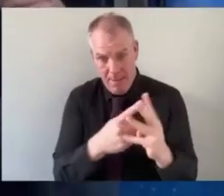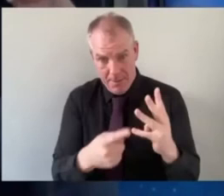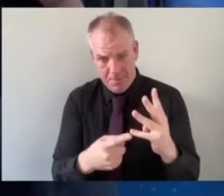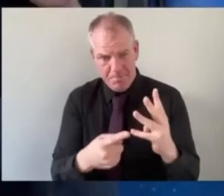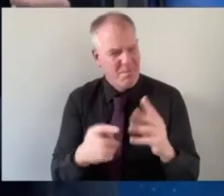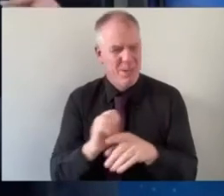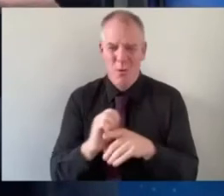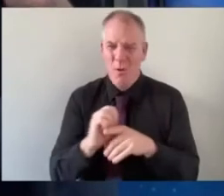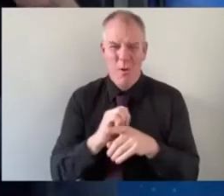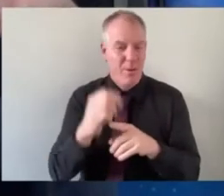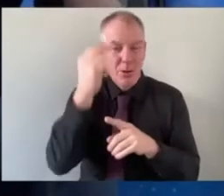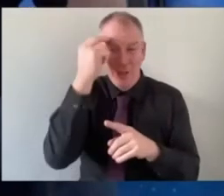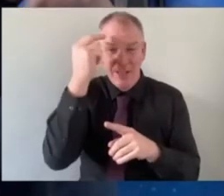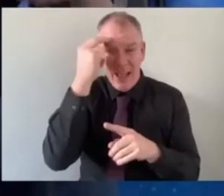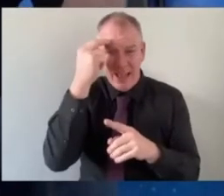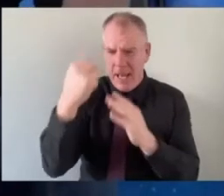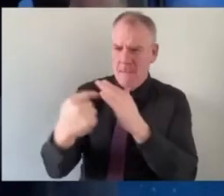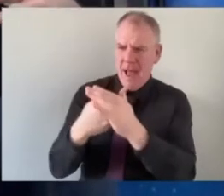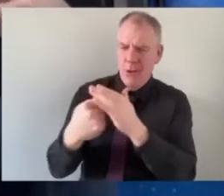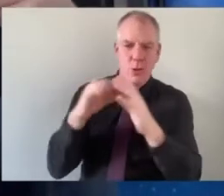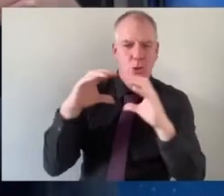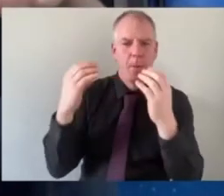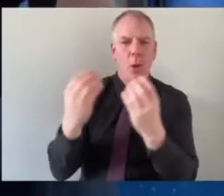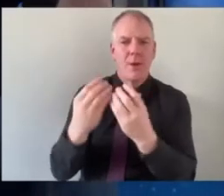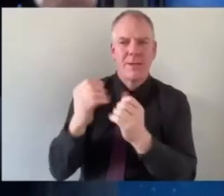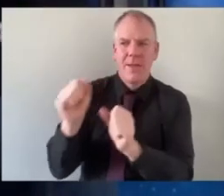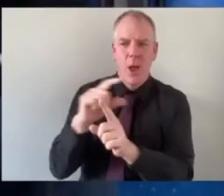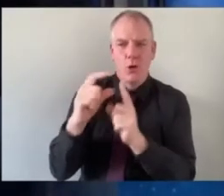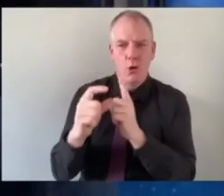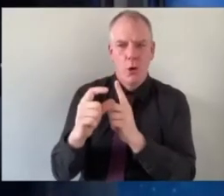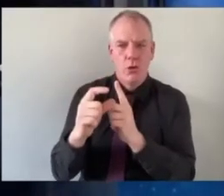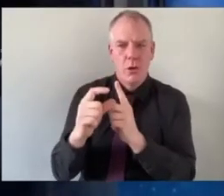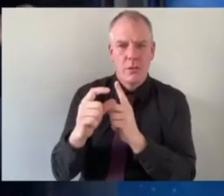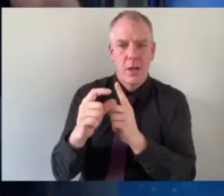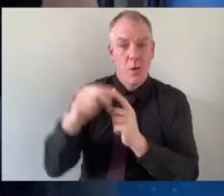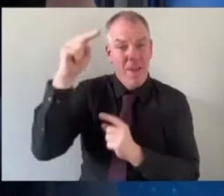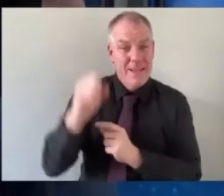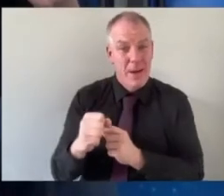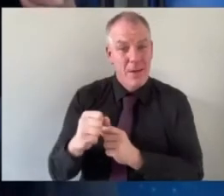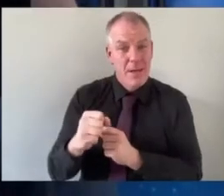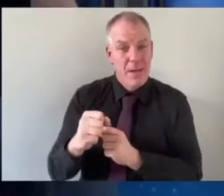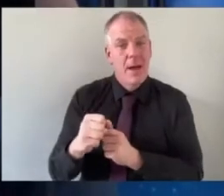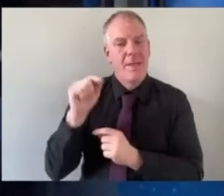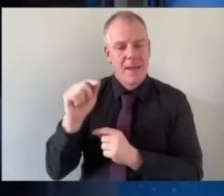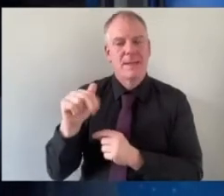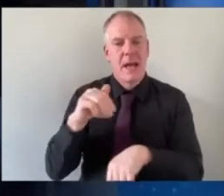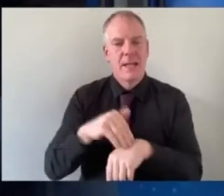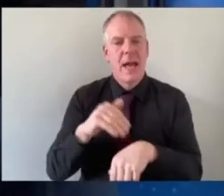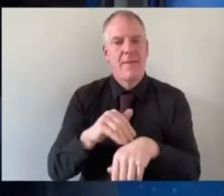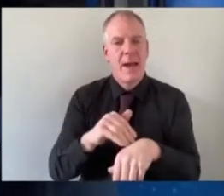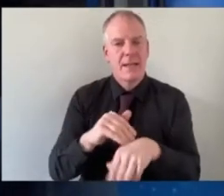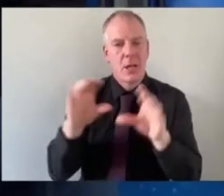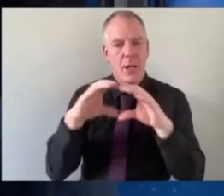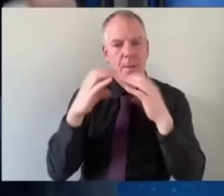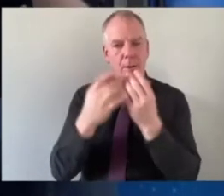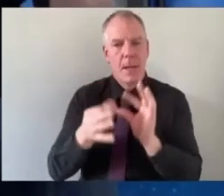understanding of migrant communities and cultures in ireland on both sides of the border which can impact that vital community building